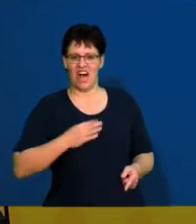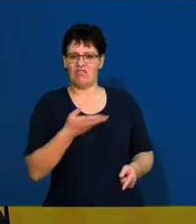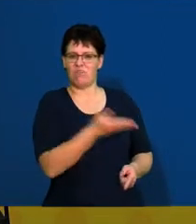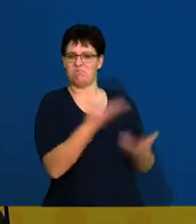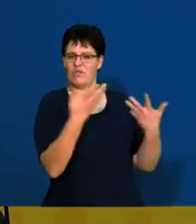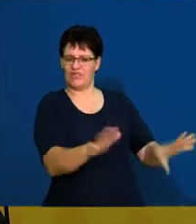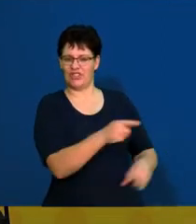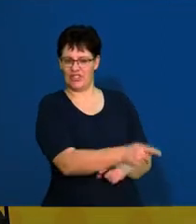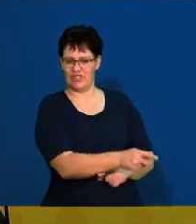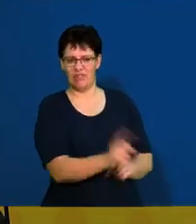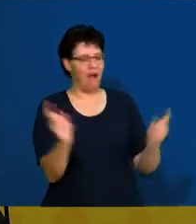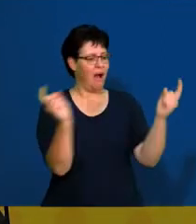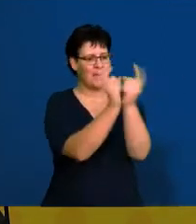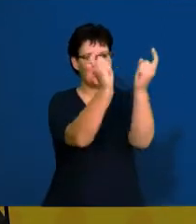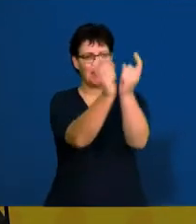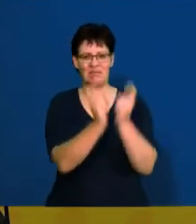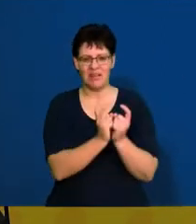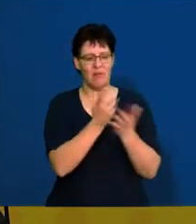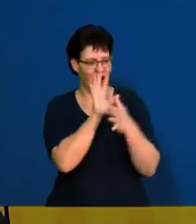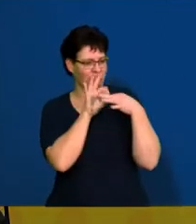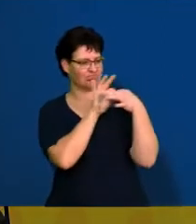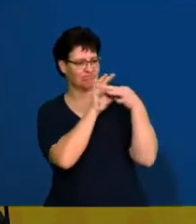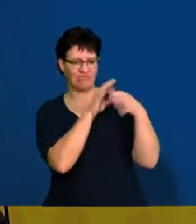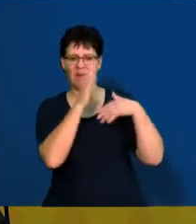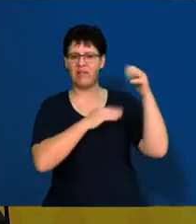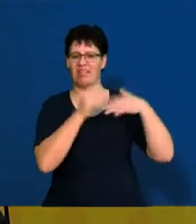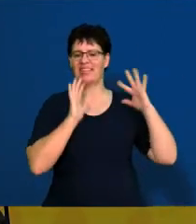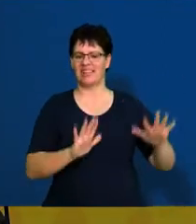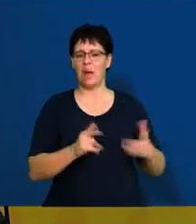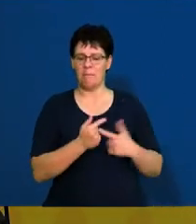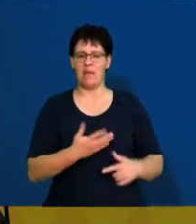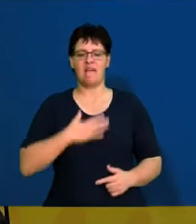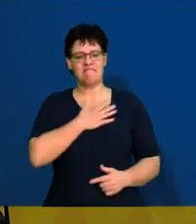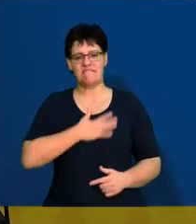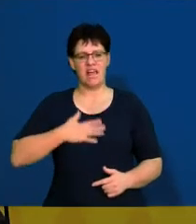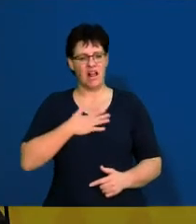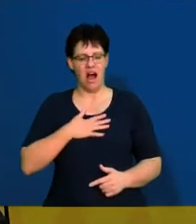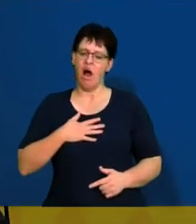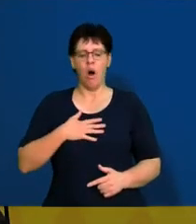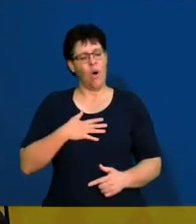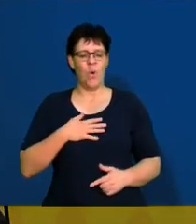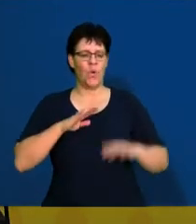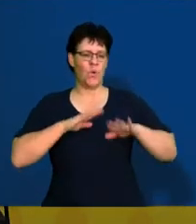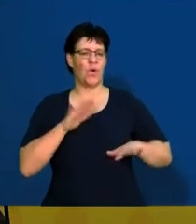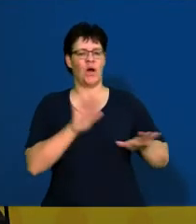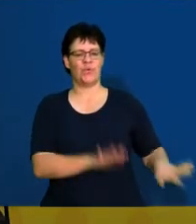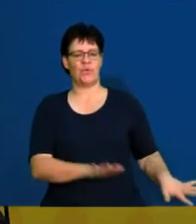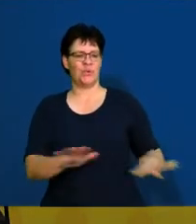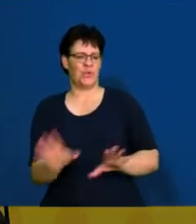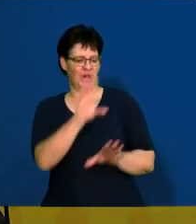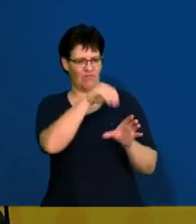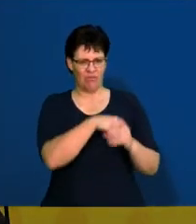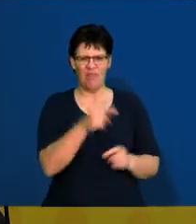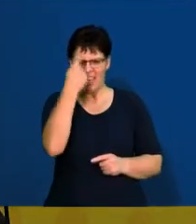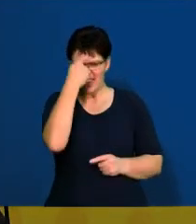employees of the company there so that they can get some relationships. Just makes them feel a lot, the new employee, a lot more at ease.